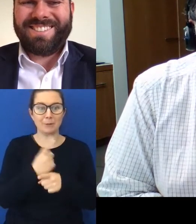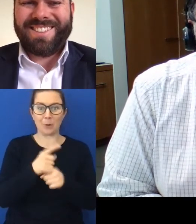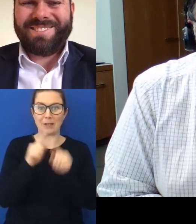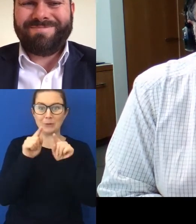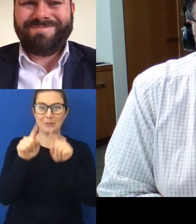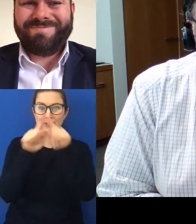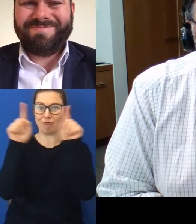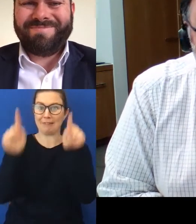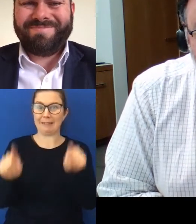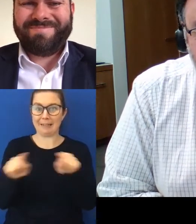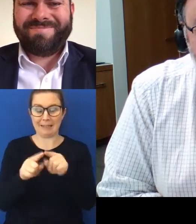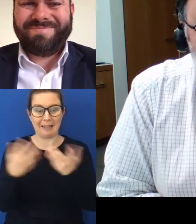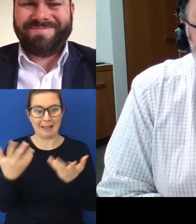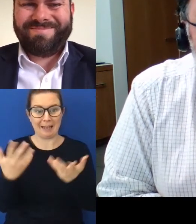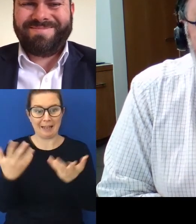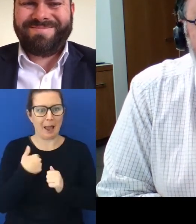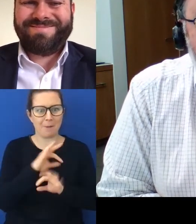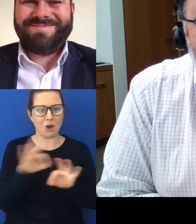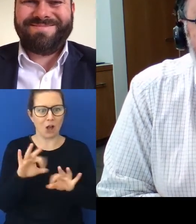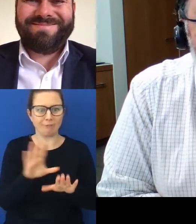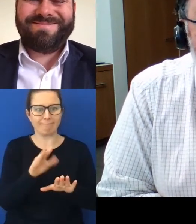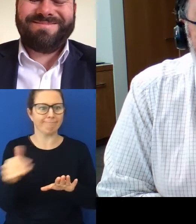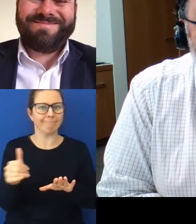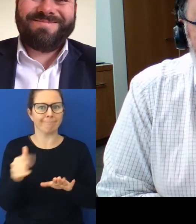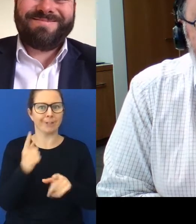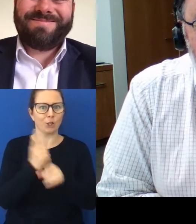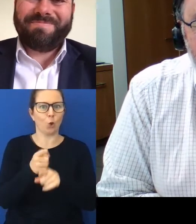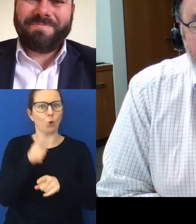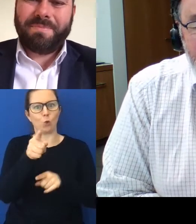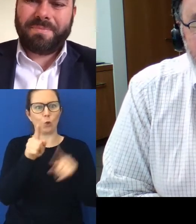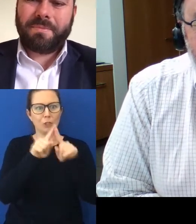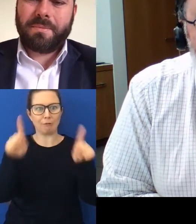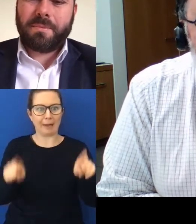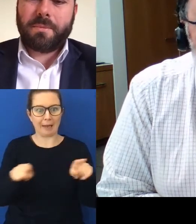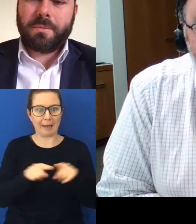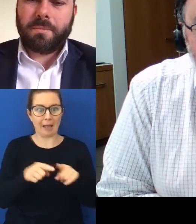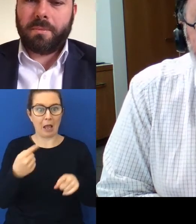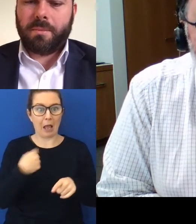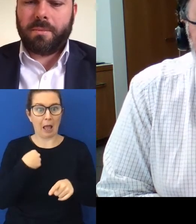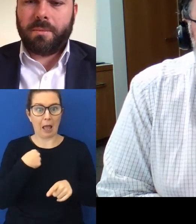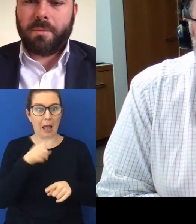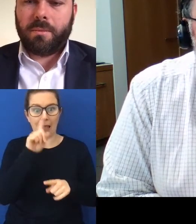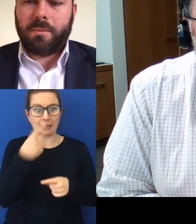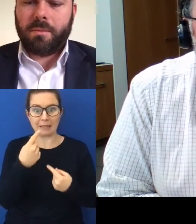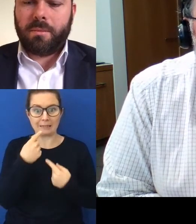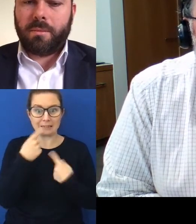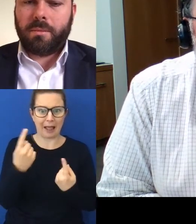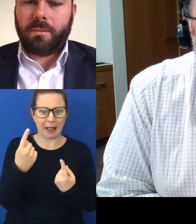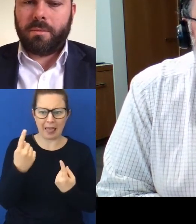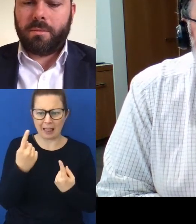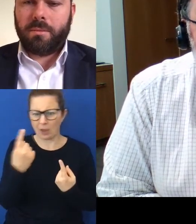I'm not that good at that. I can't tell who you are I'm talking to,